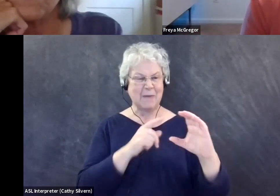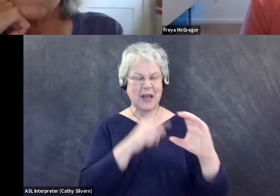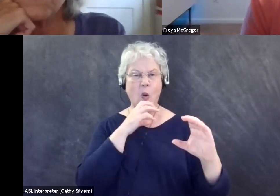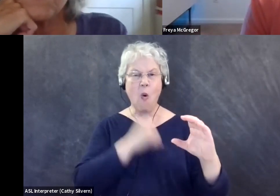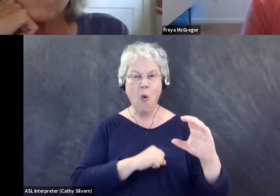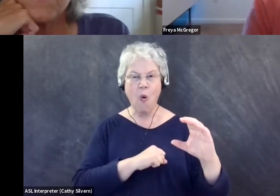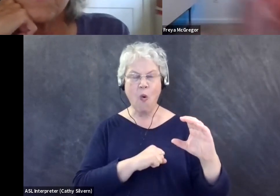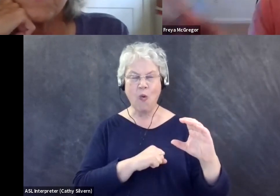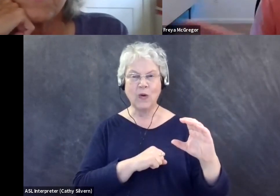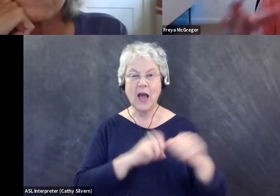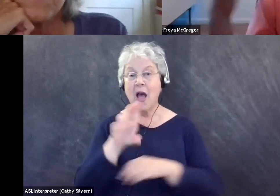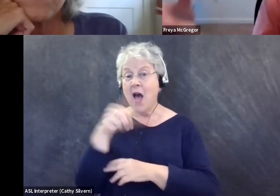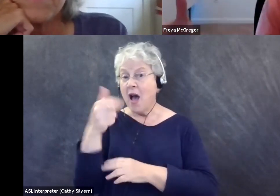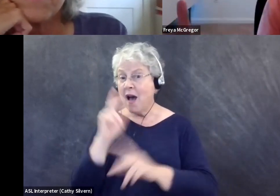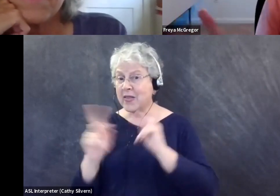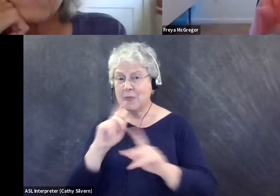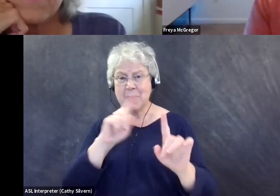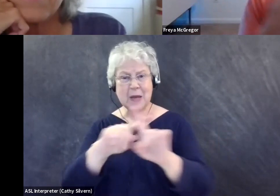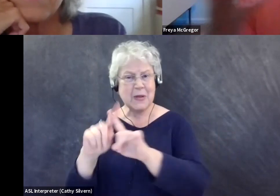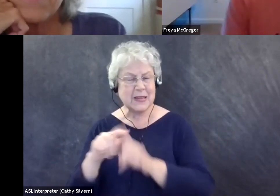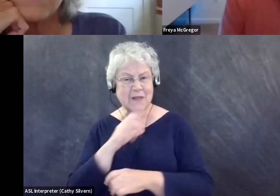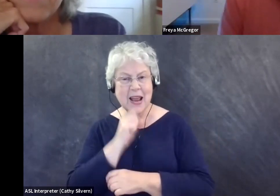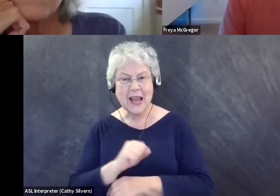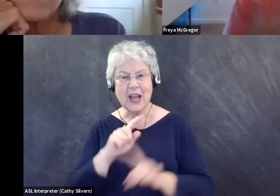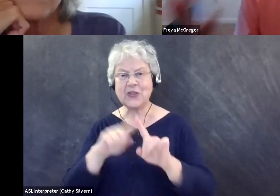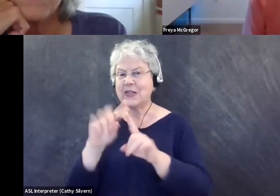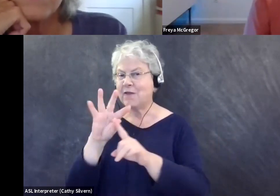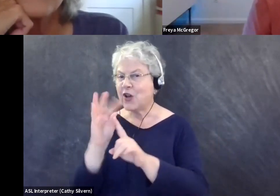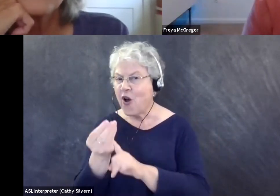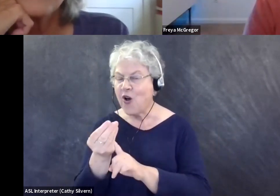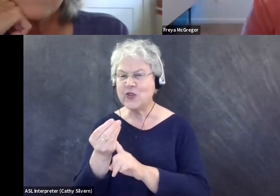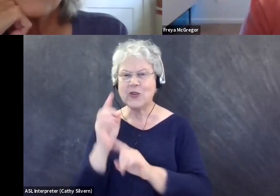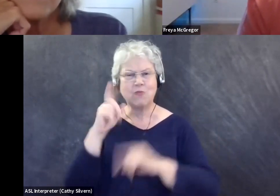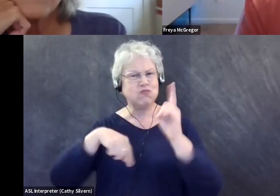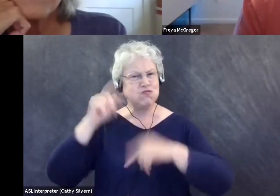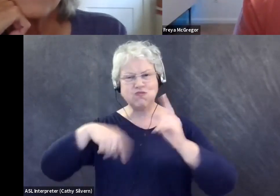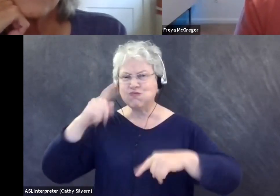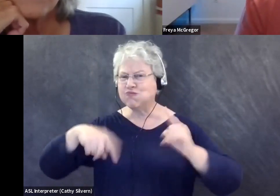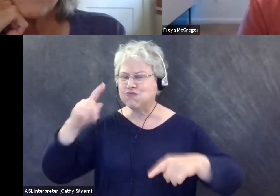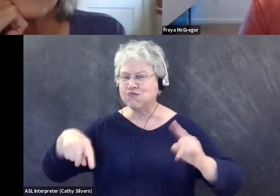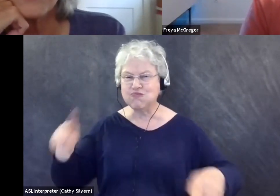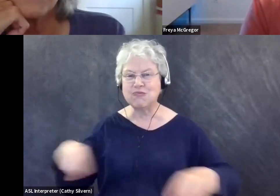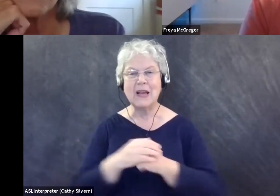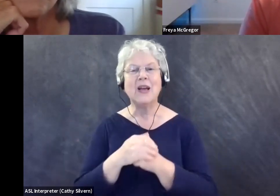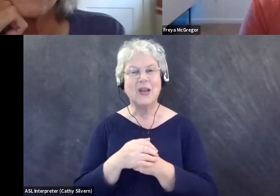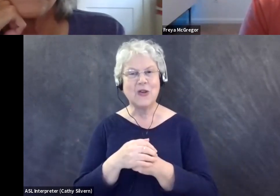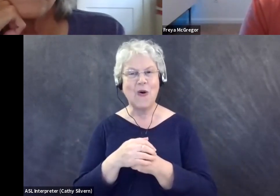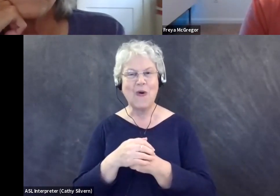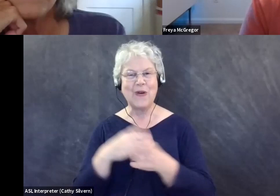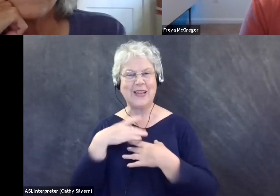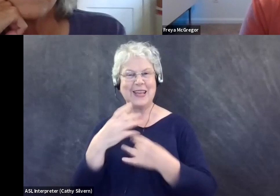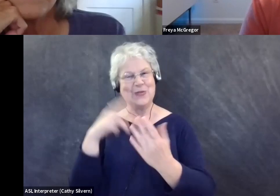who, um, different communities, different age groups, people from different cultures, know, there's so many variables and everyone's different. So, um,